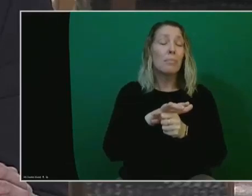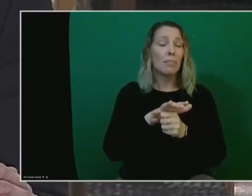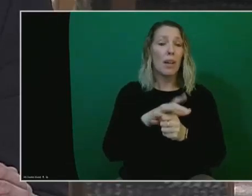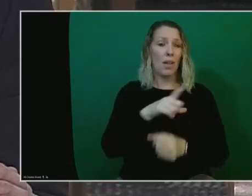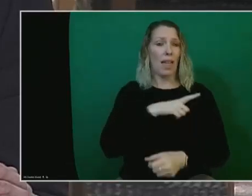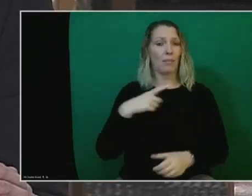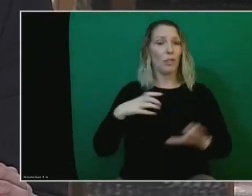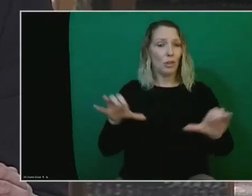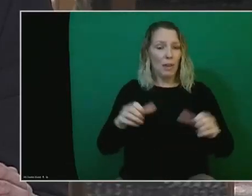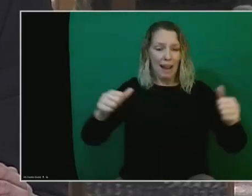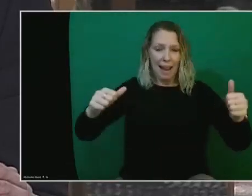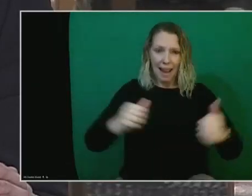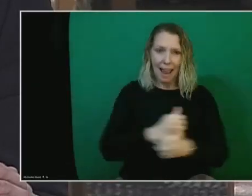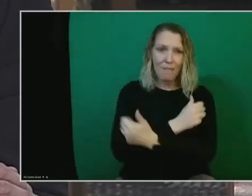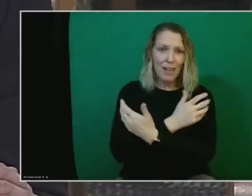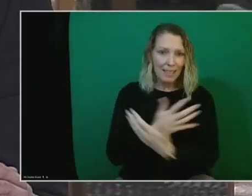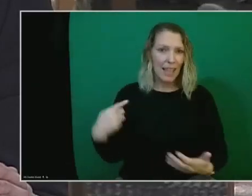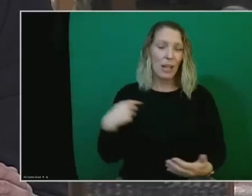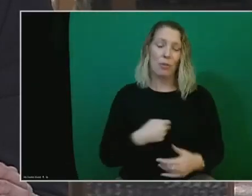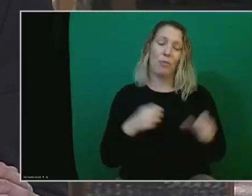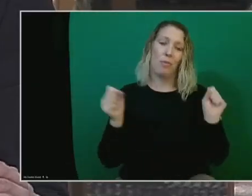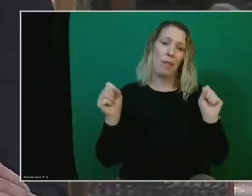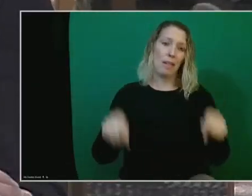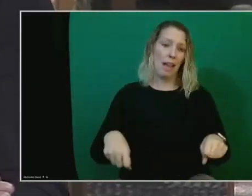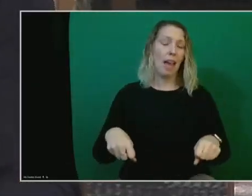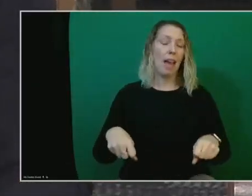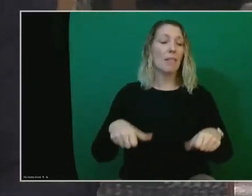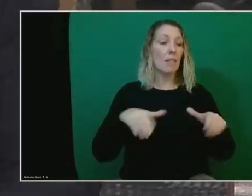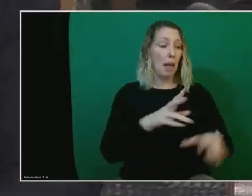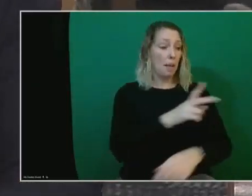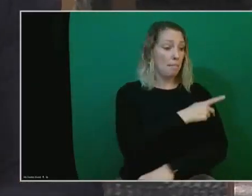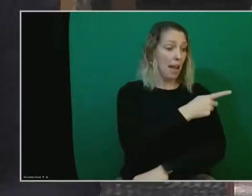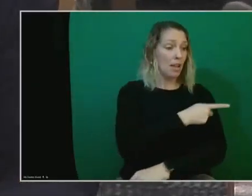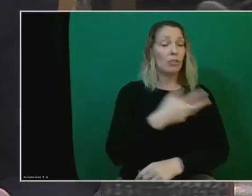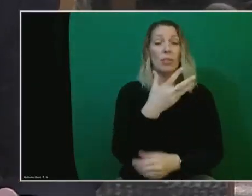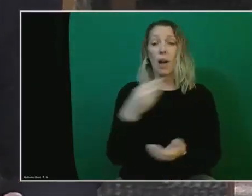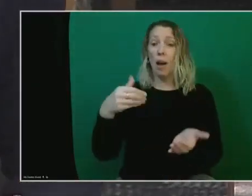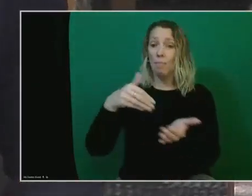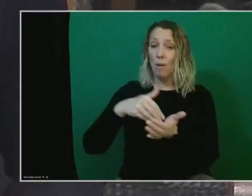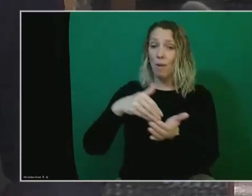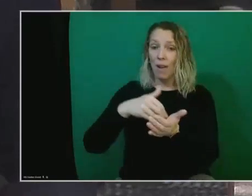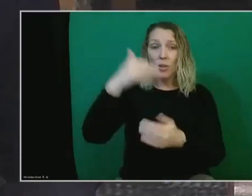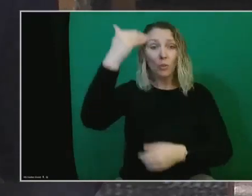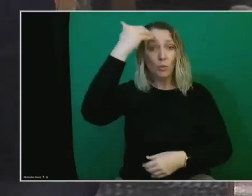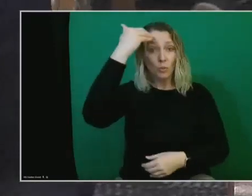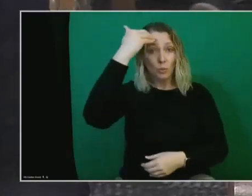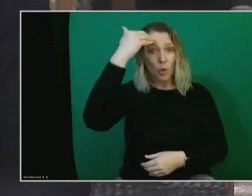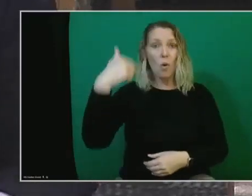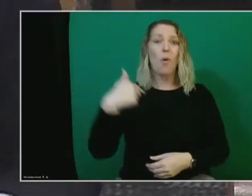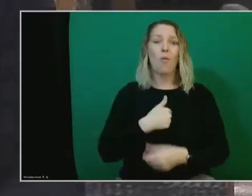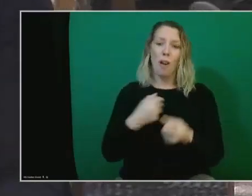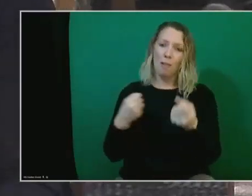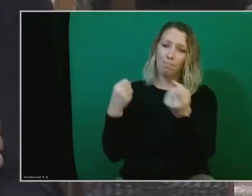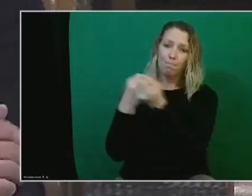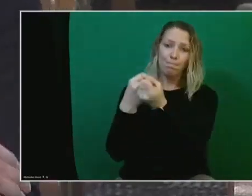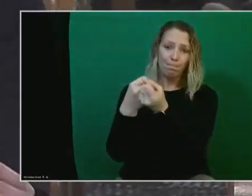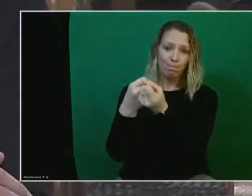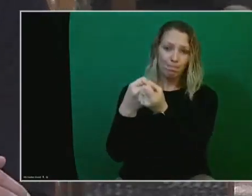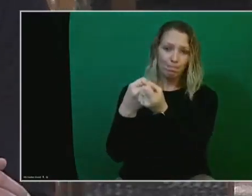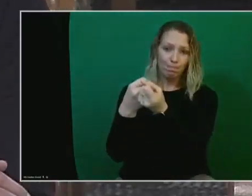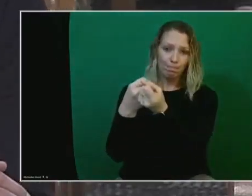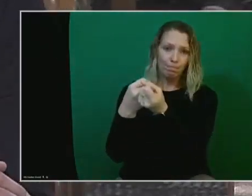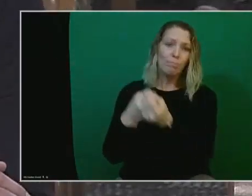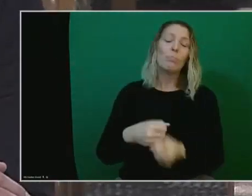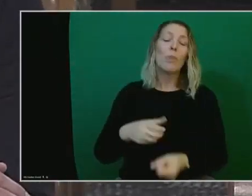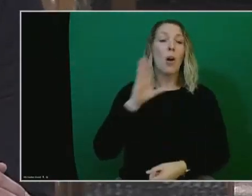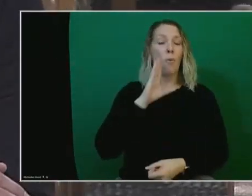everything in our collective power to let both patients and providers know we have your back and that this will be the